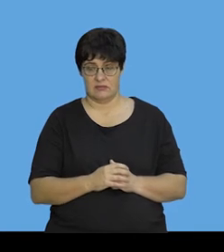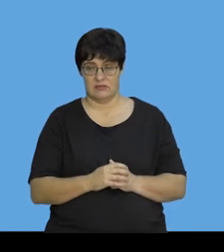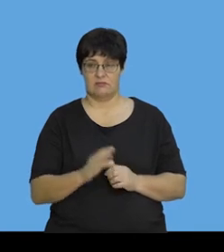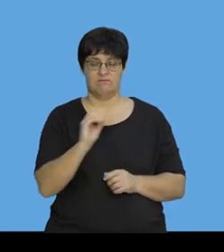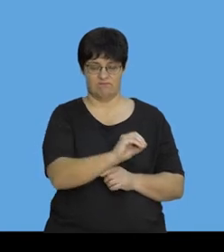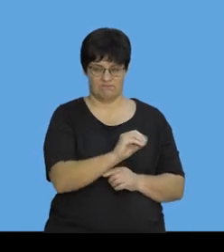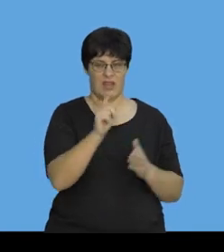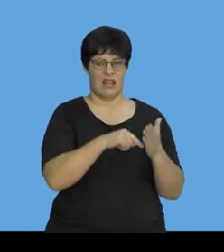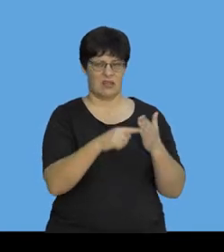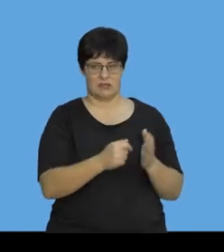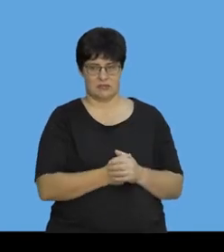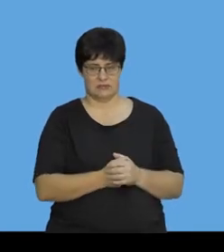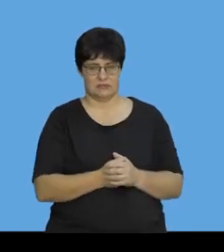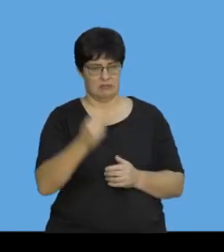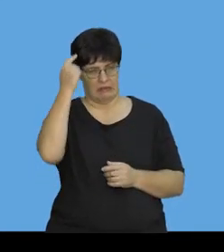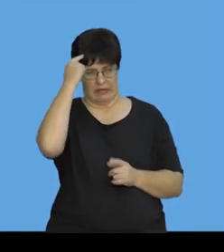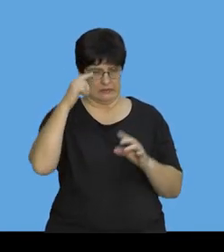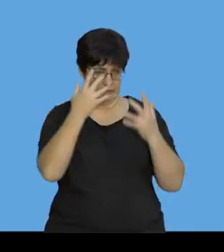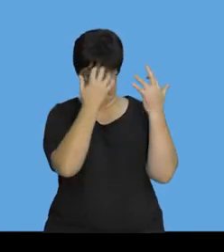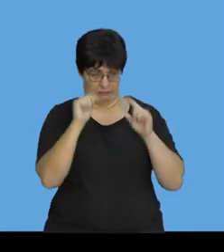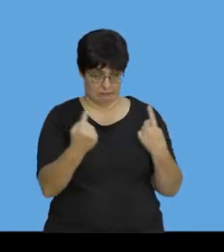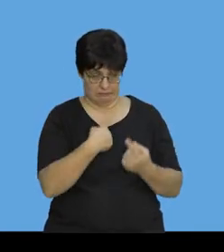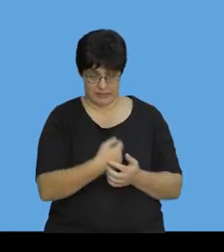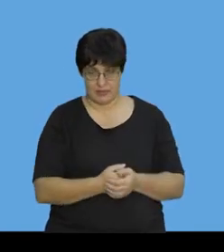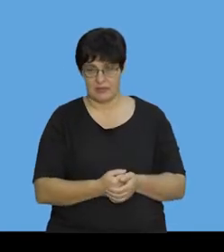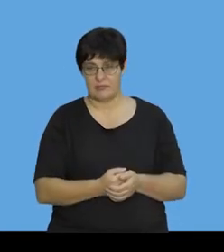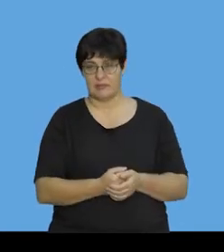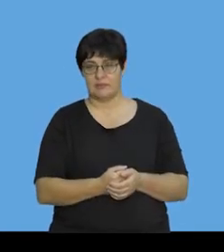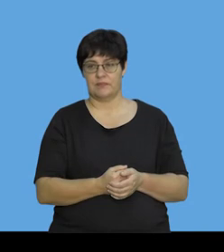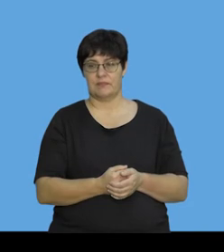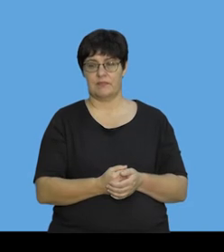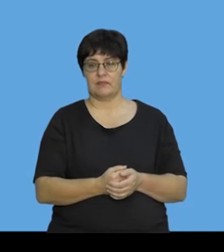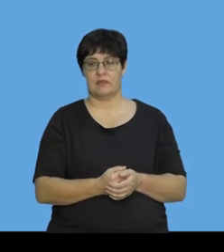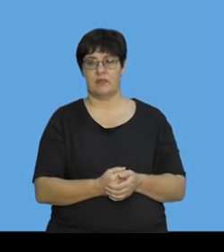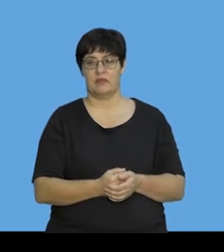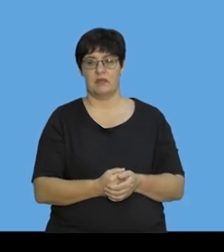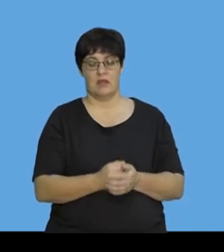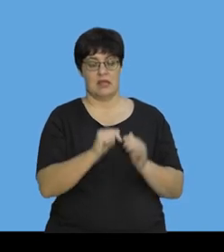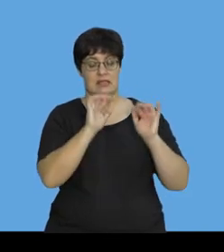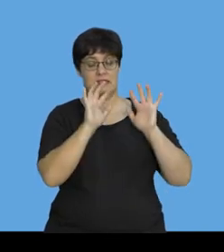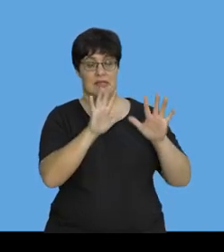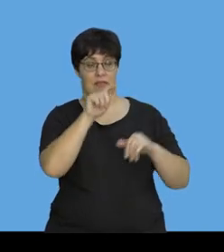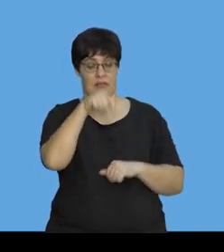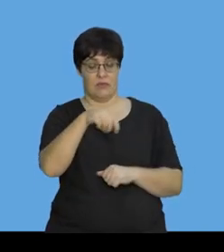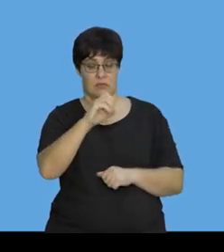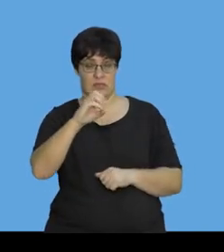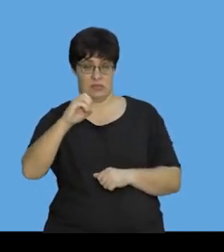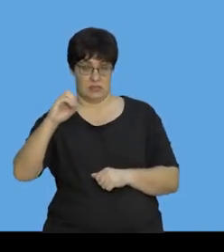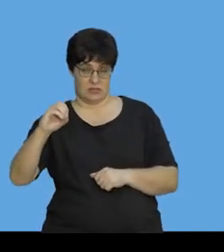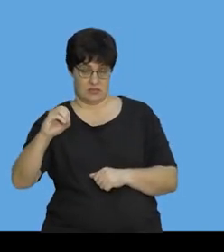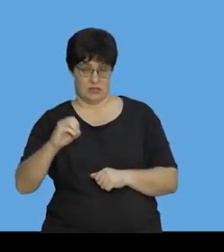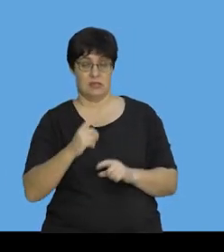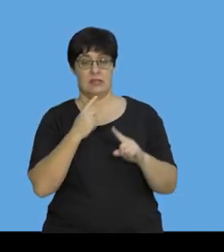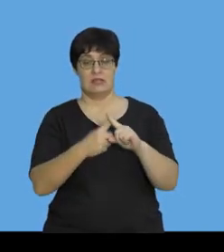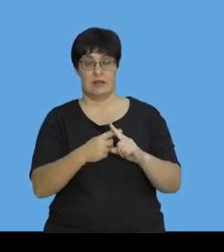Let's put this in our calculators. Definitely can't do this in my head. All right. So, we have 10,000